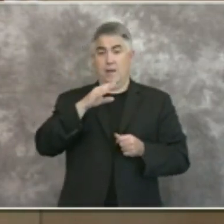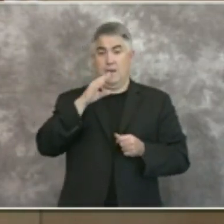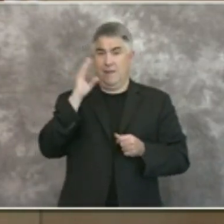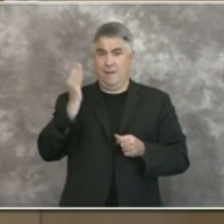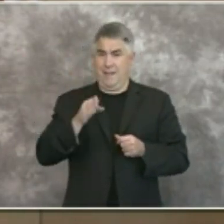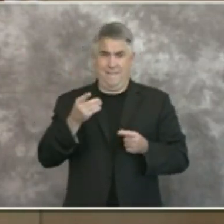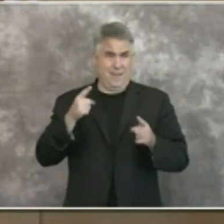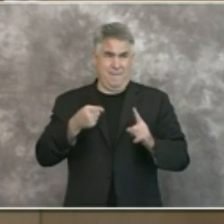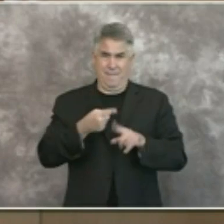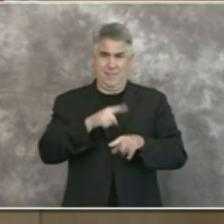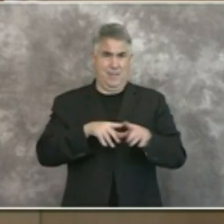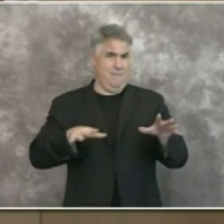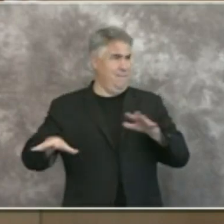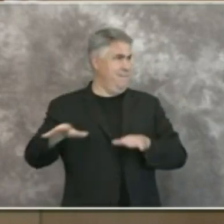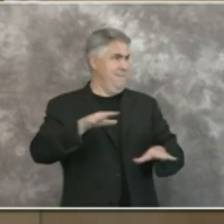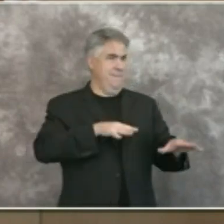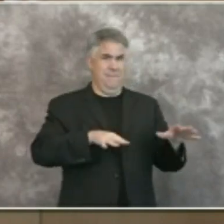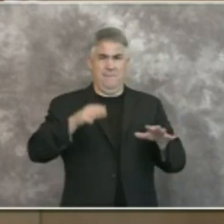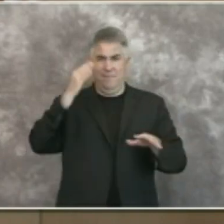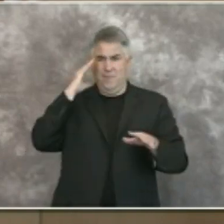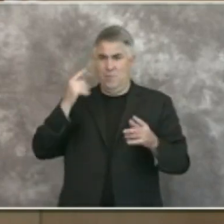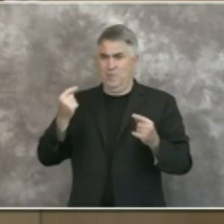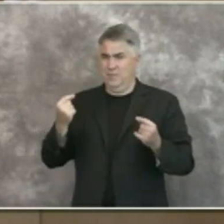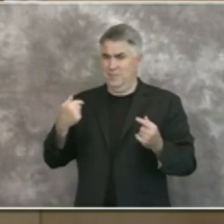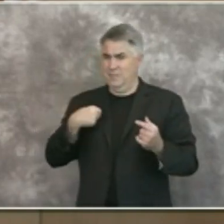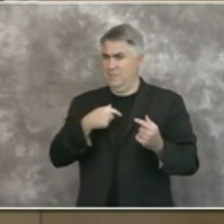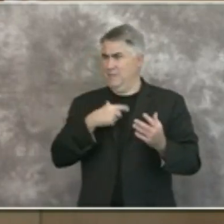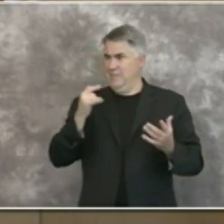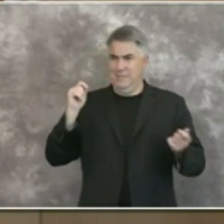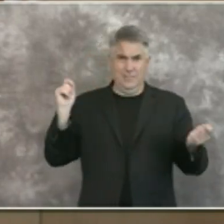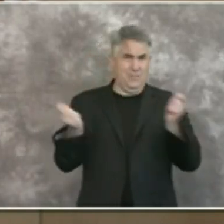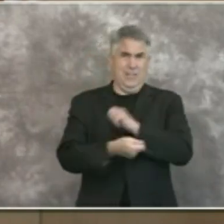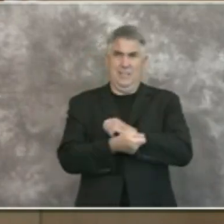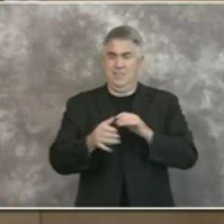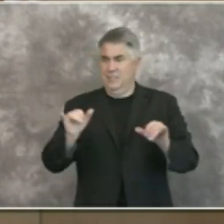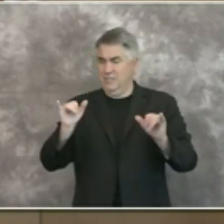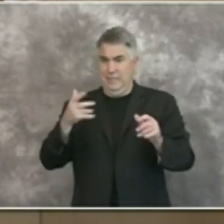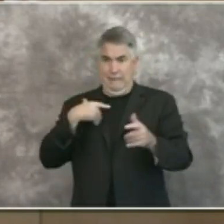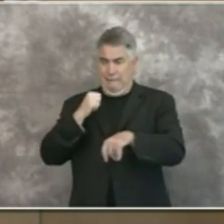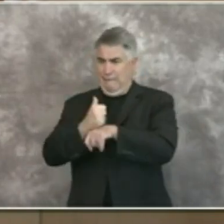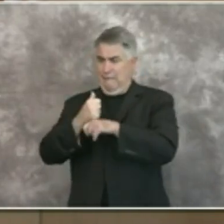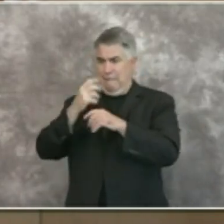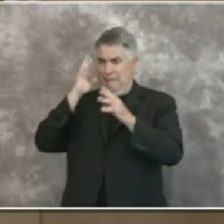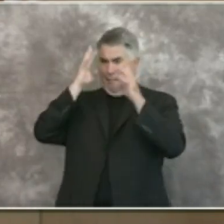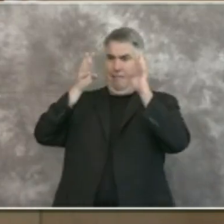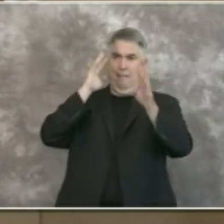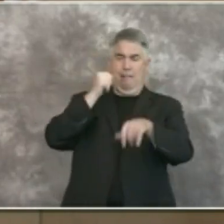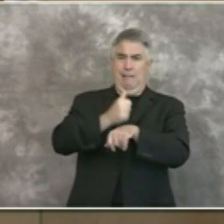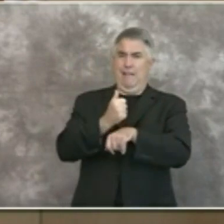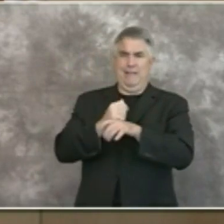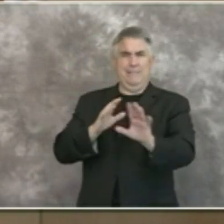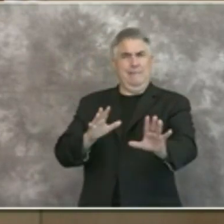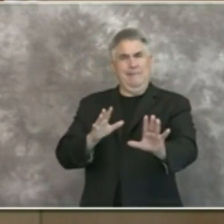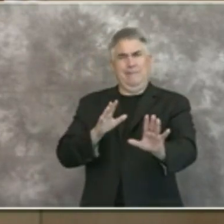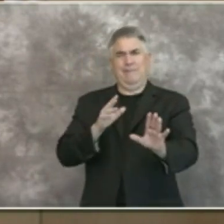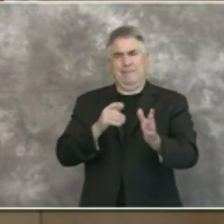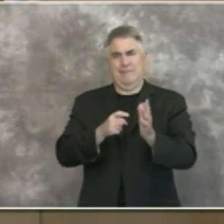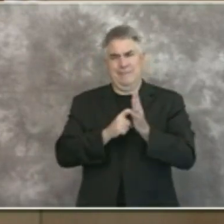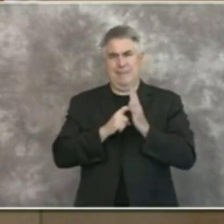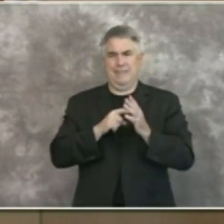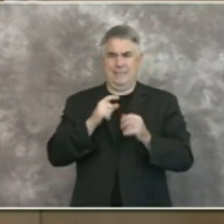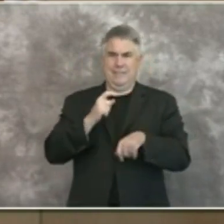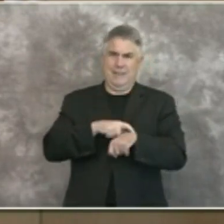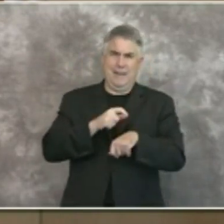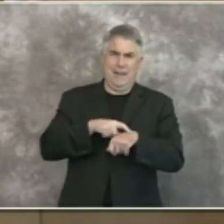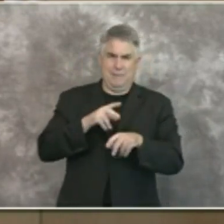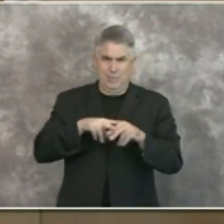uh every time we see changes in the metrics that will uh necessitate potentially a change in